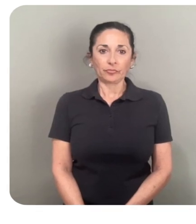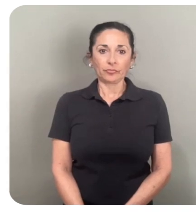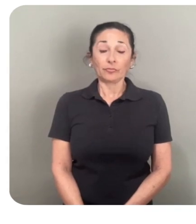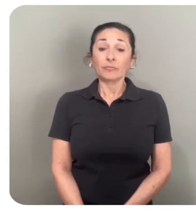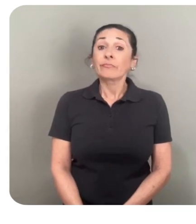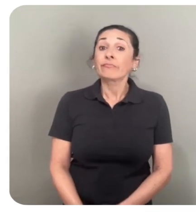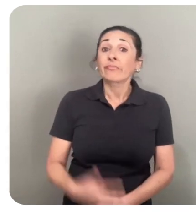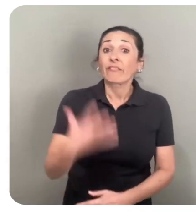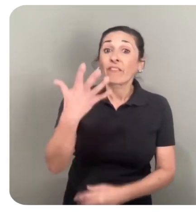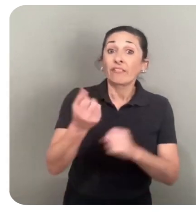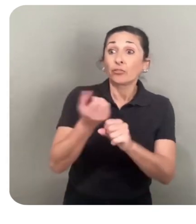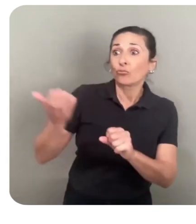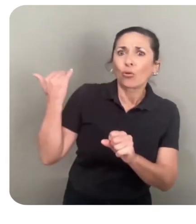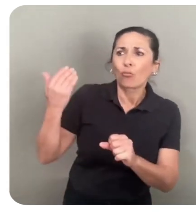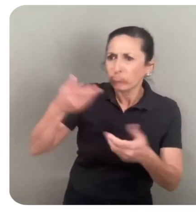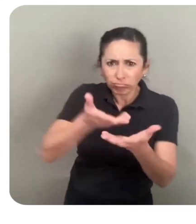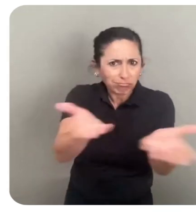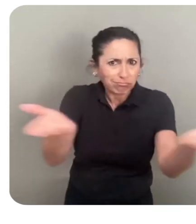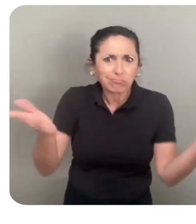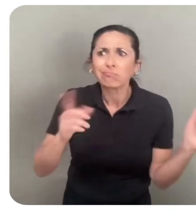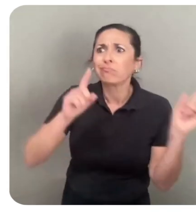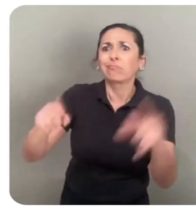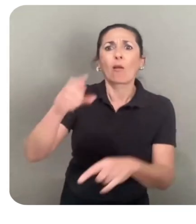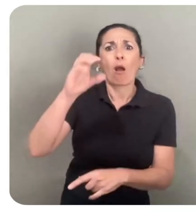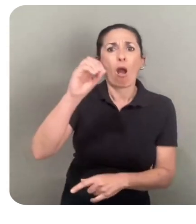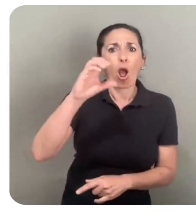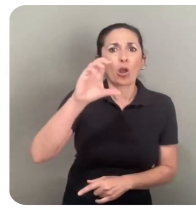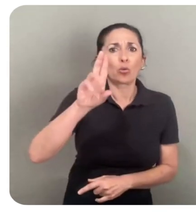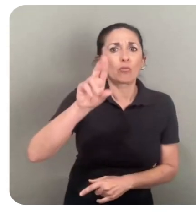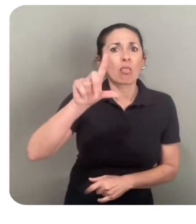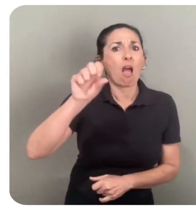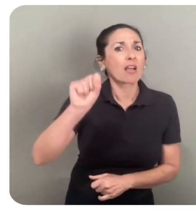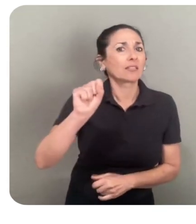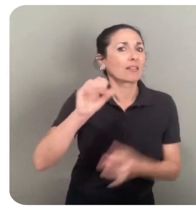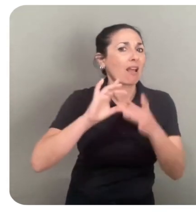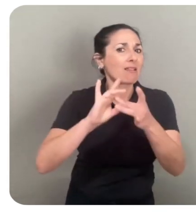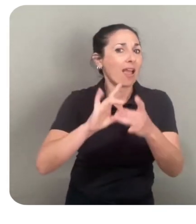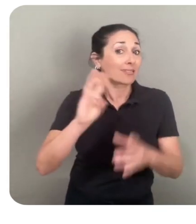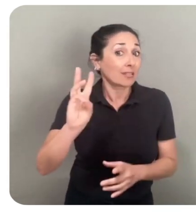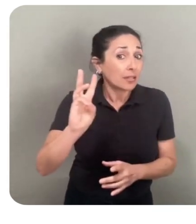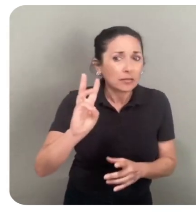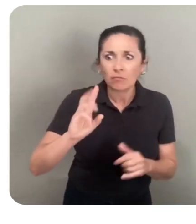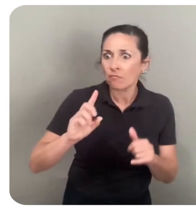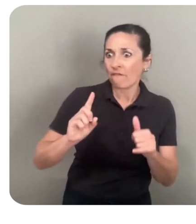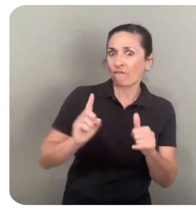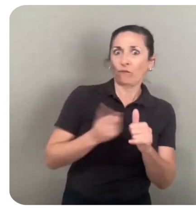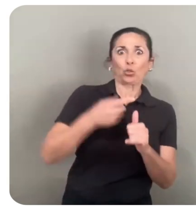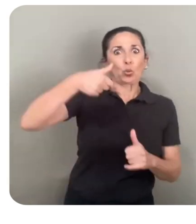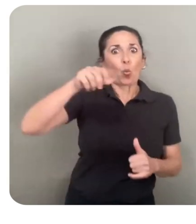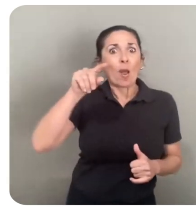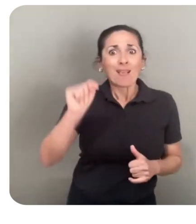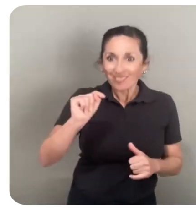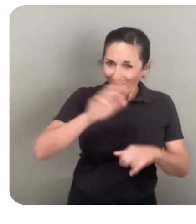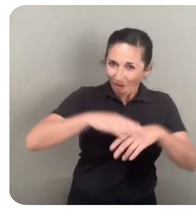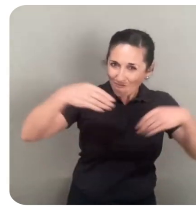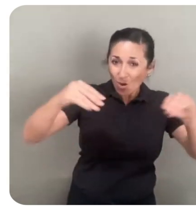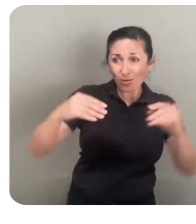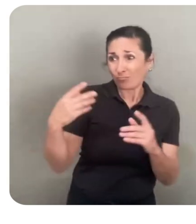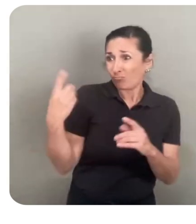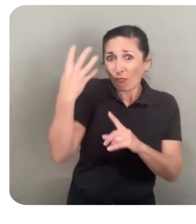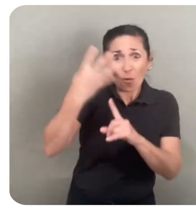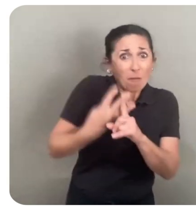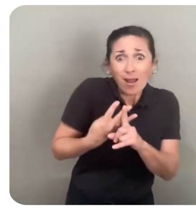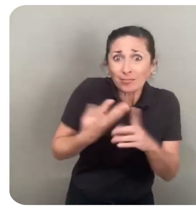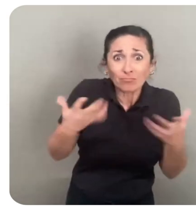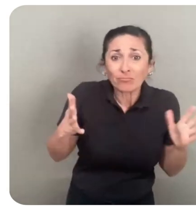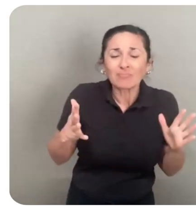Five years ago we were at Oculus Connect 6 and the first Quest had been on the market for four months. At